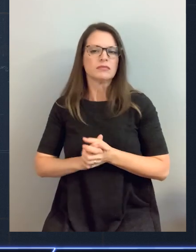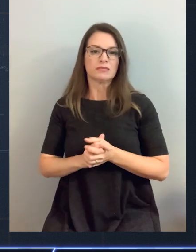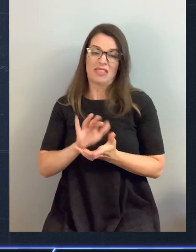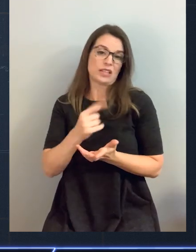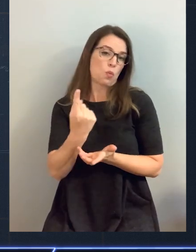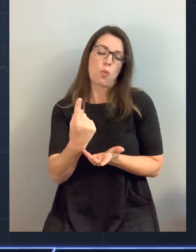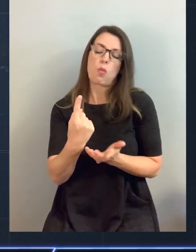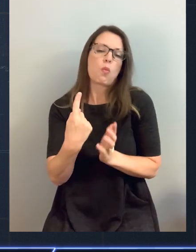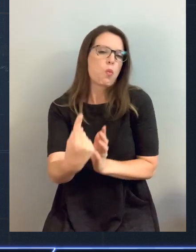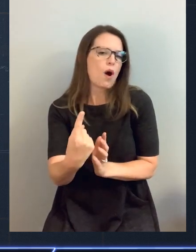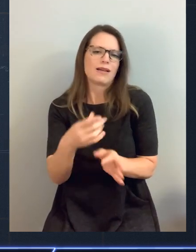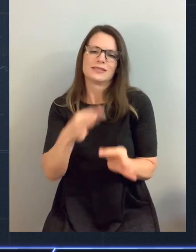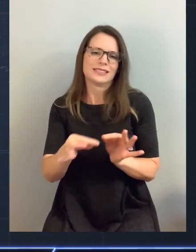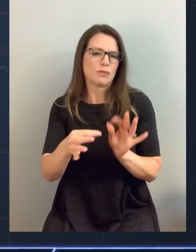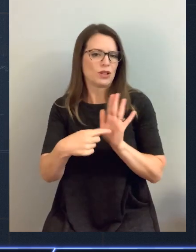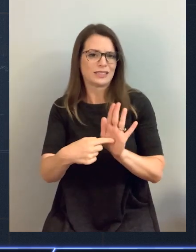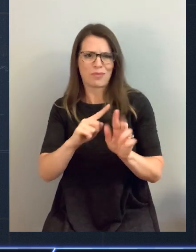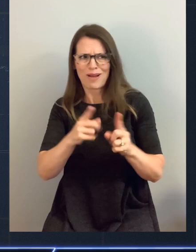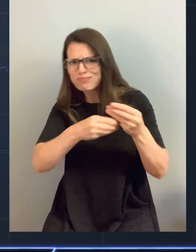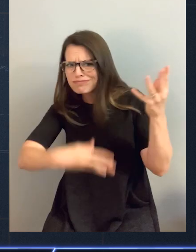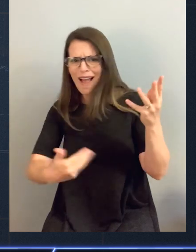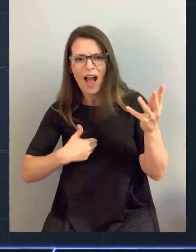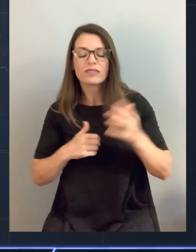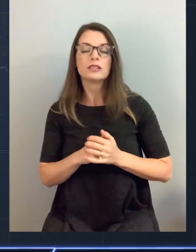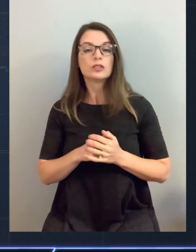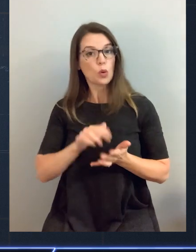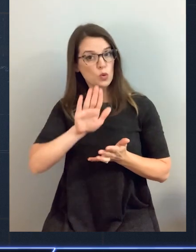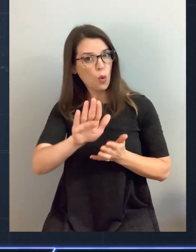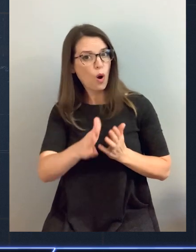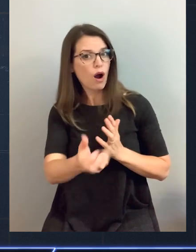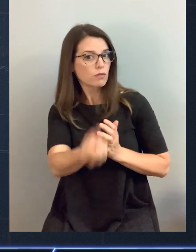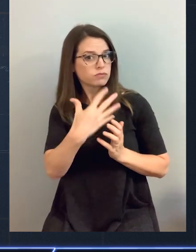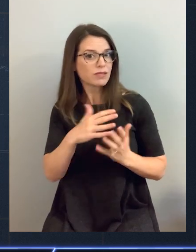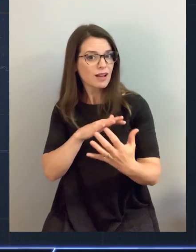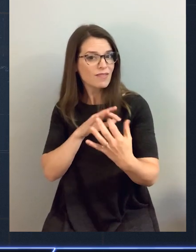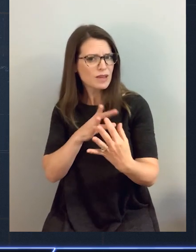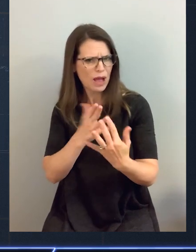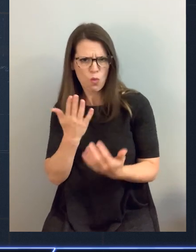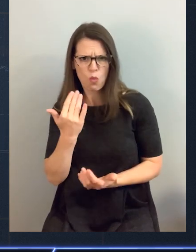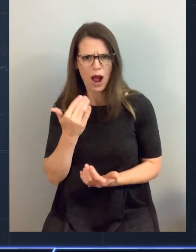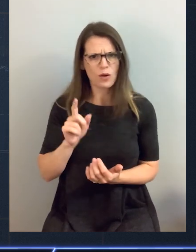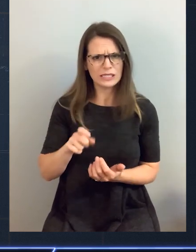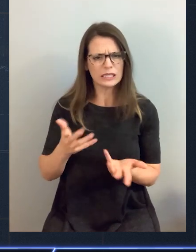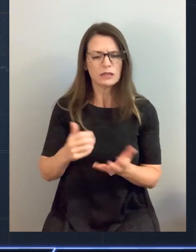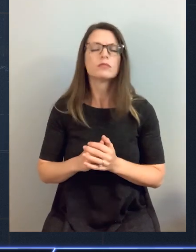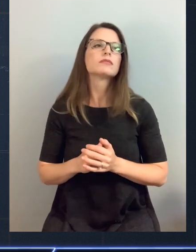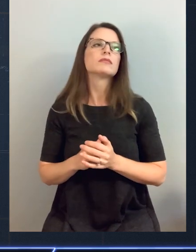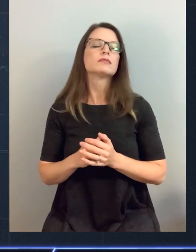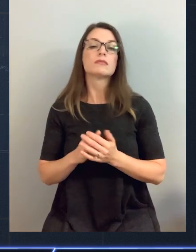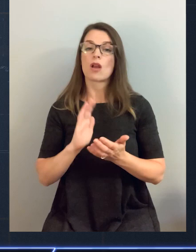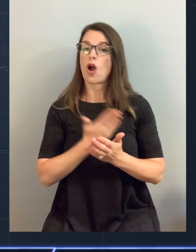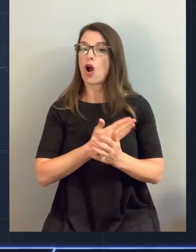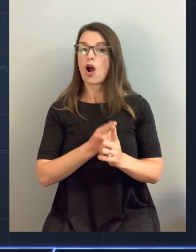customer driven features to Redshift as just one really simple example. Why do we need this feedback? Well, the model